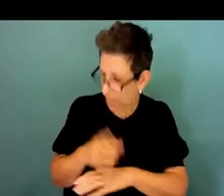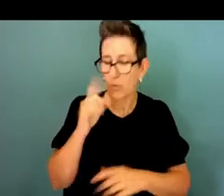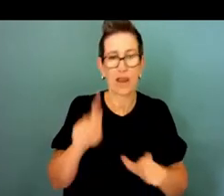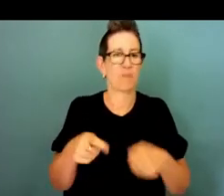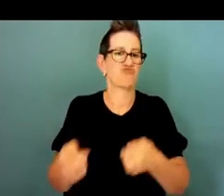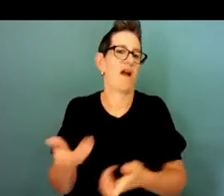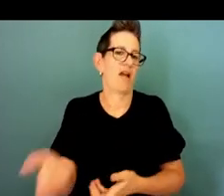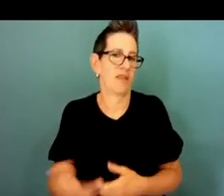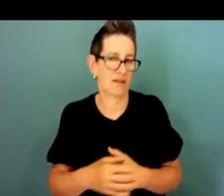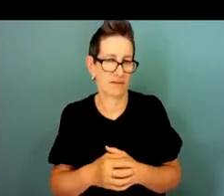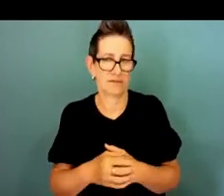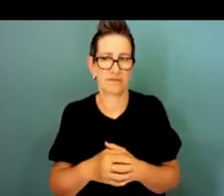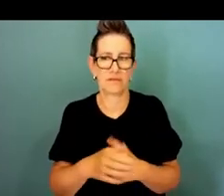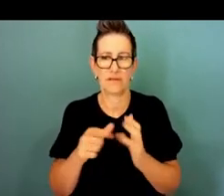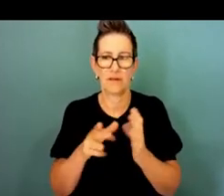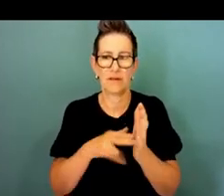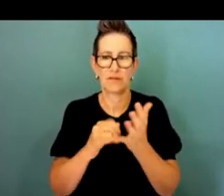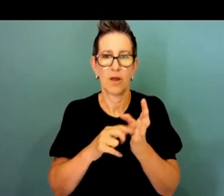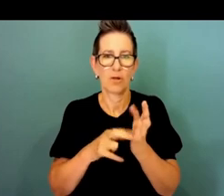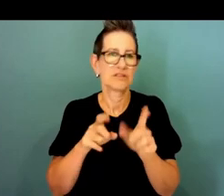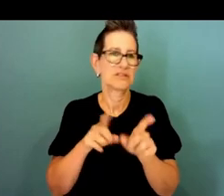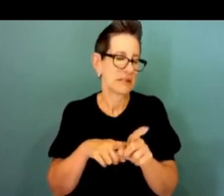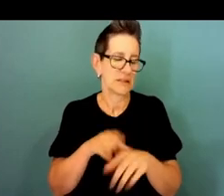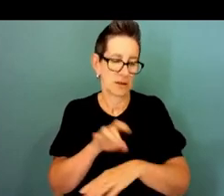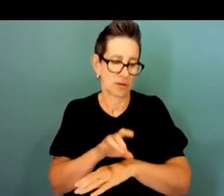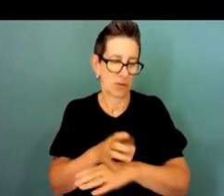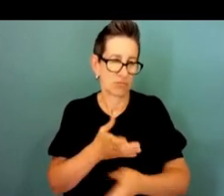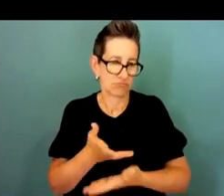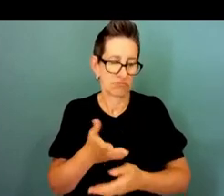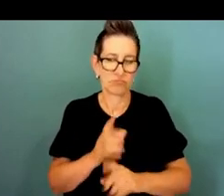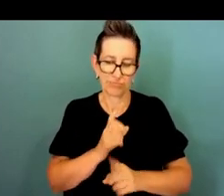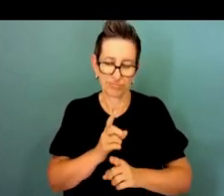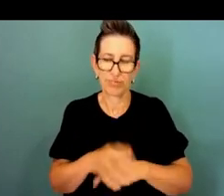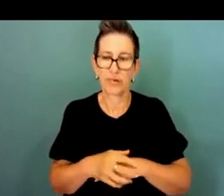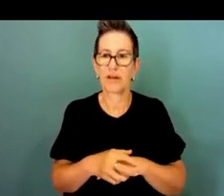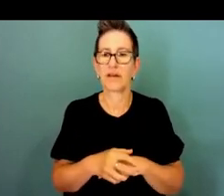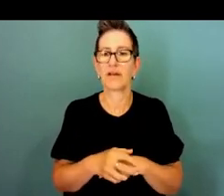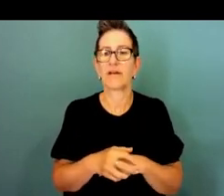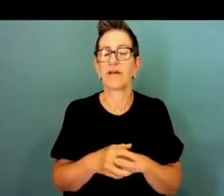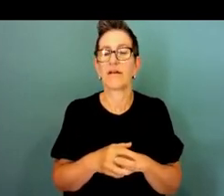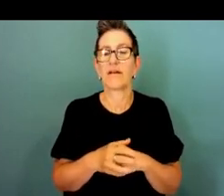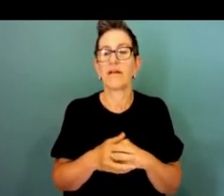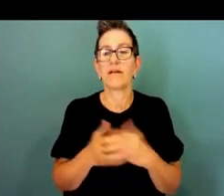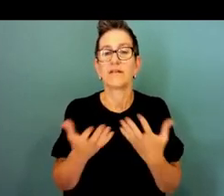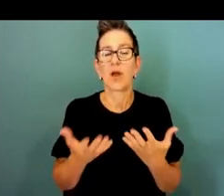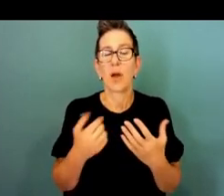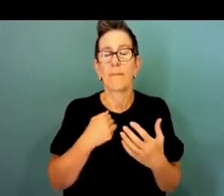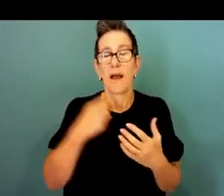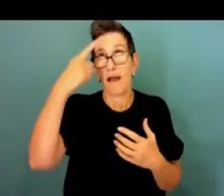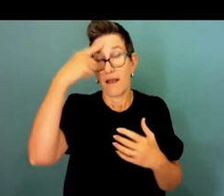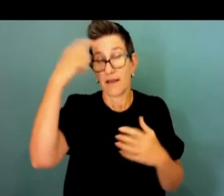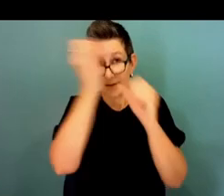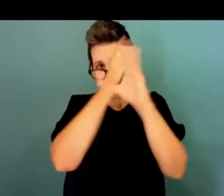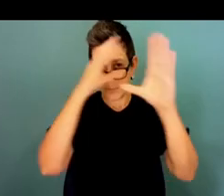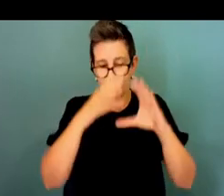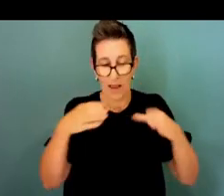so the vision in my head depending on what the Minister how the Minister wants to take it forward but you have a